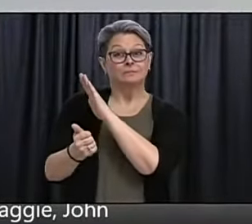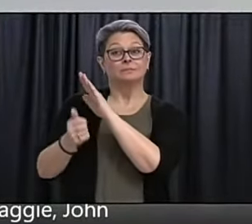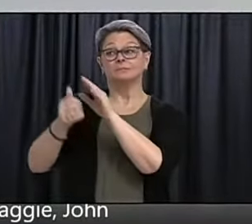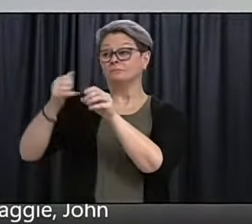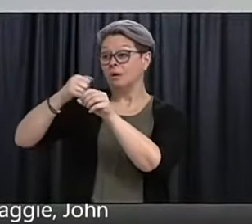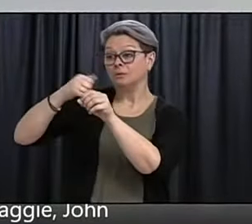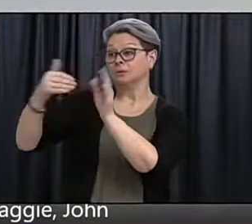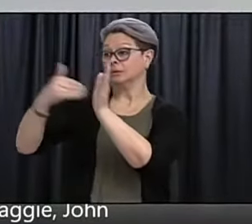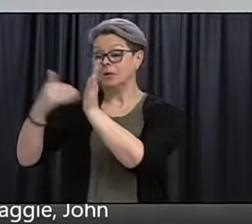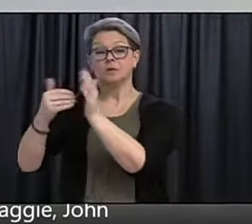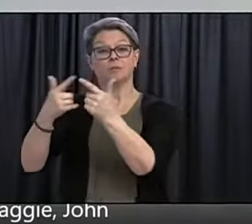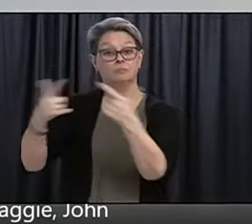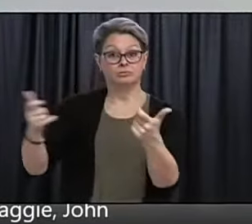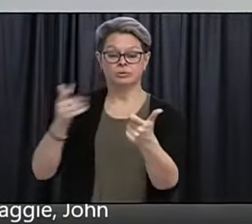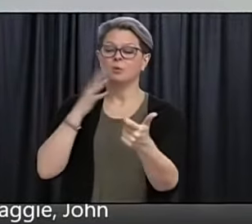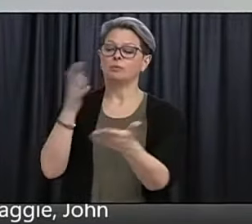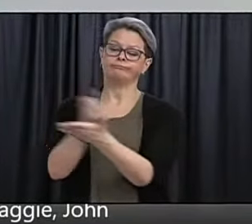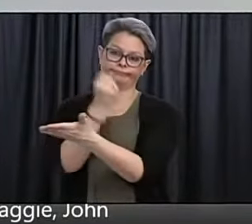physicians who we have lined up.